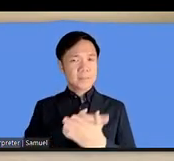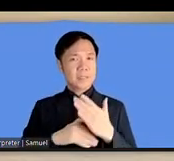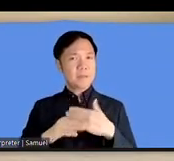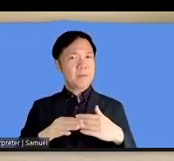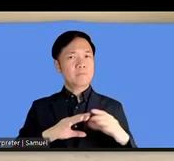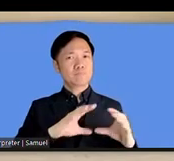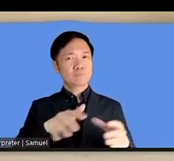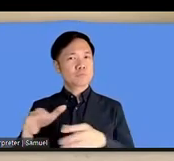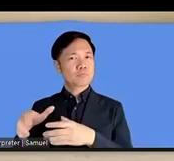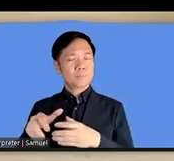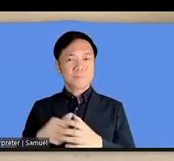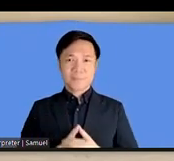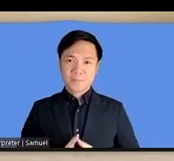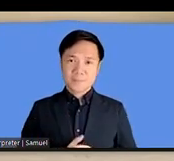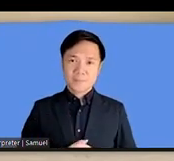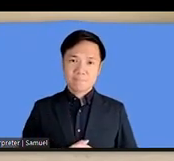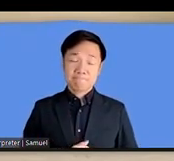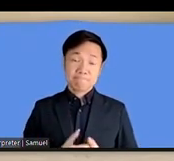that's the reality